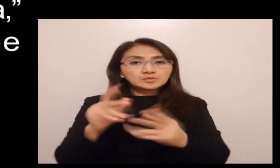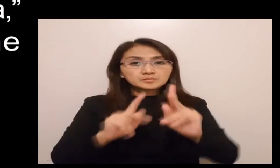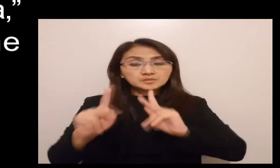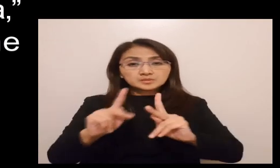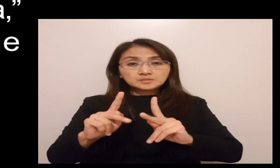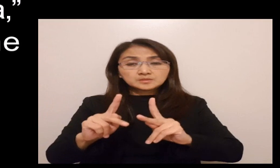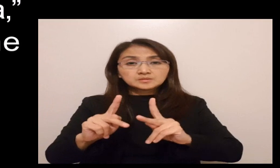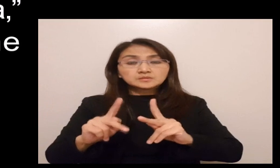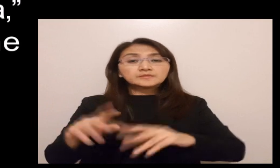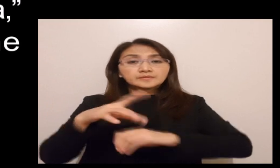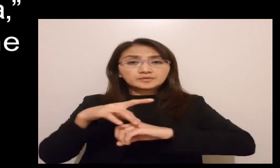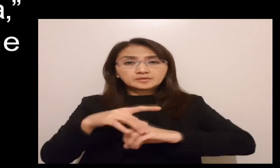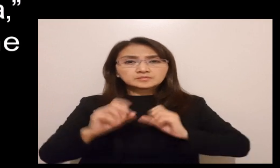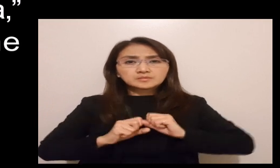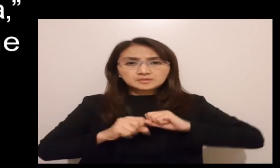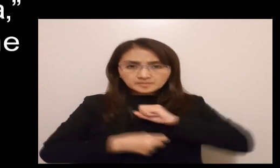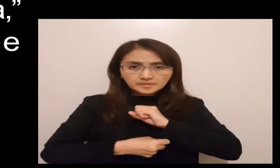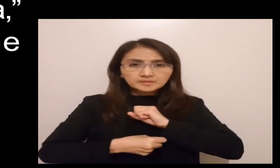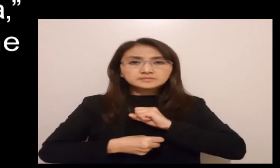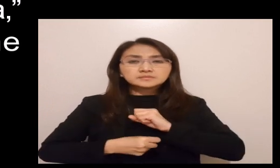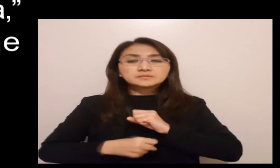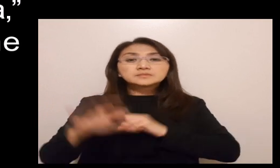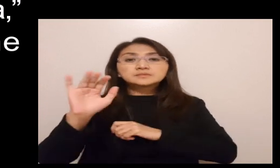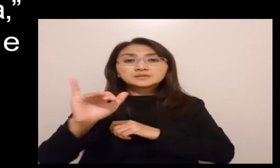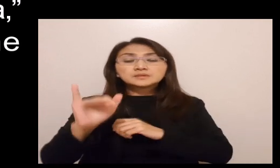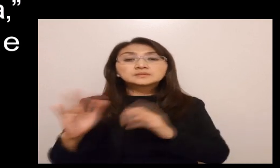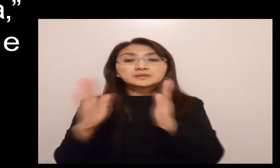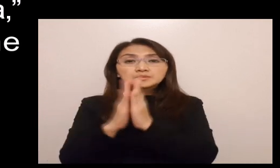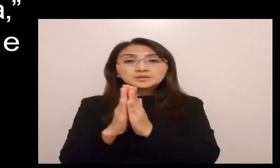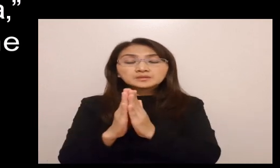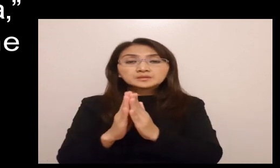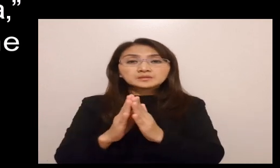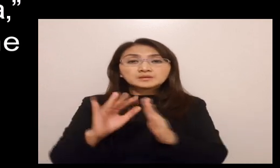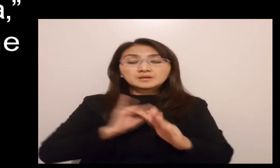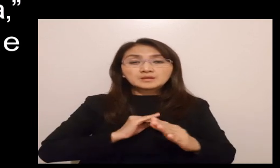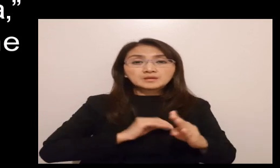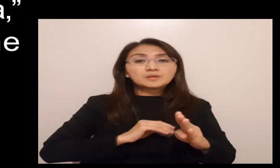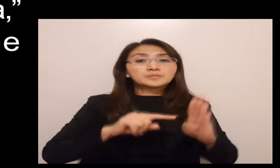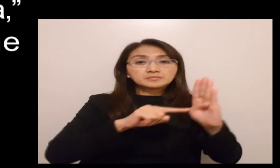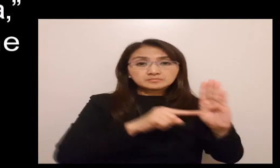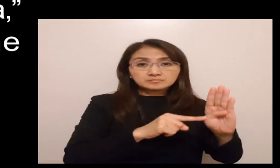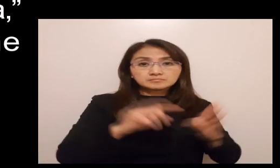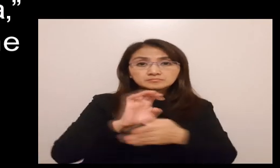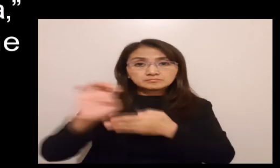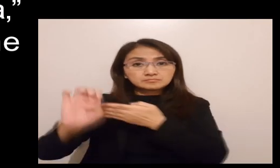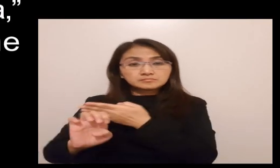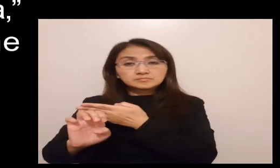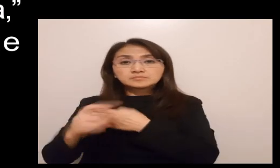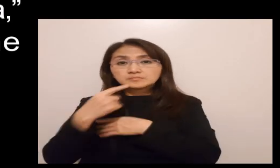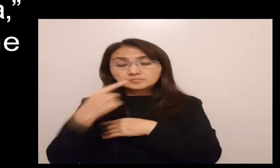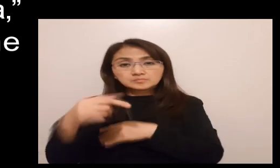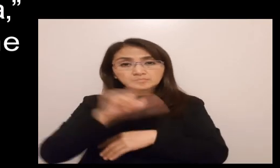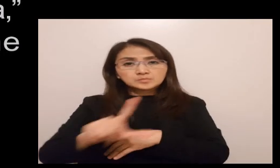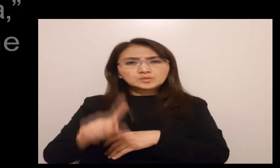peoples of the earth will lament him. Yes. Amen. I am the Alpha and the Omega, says the